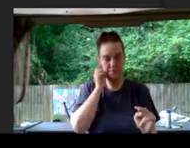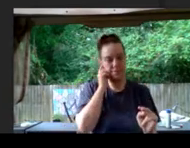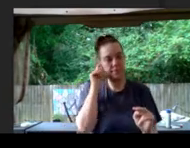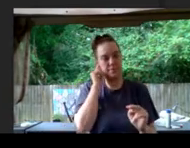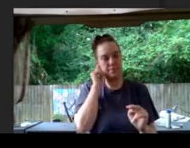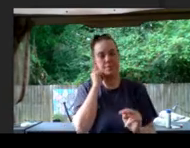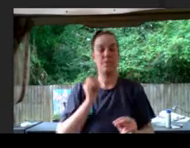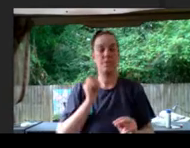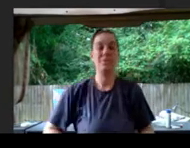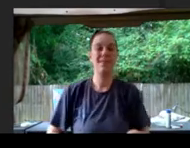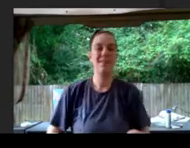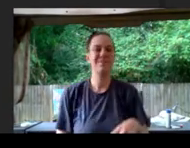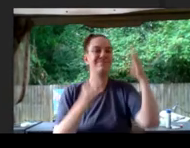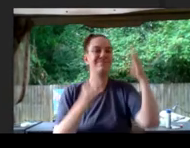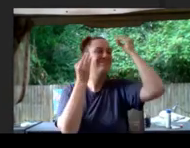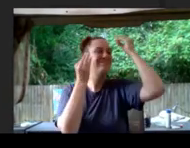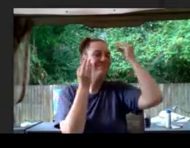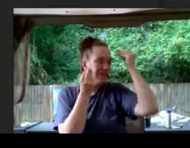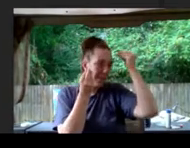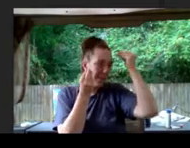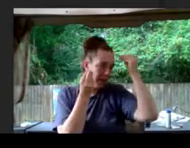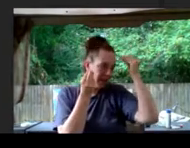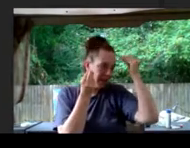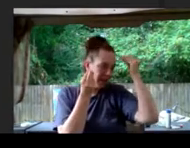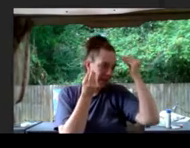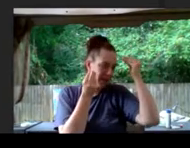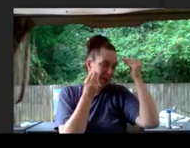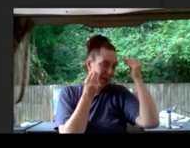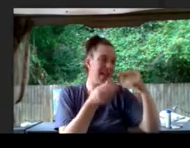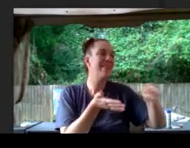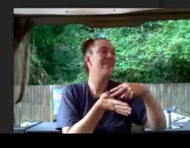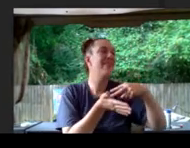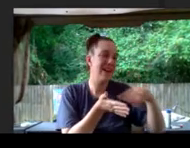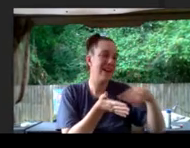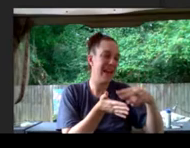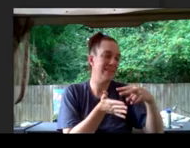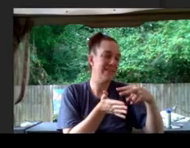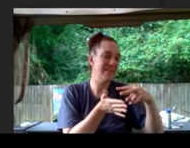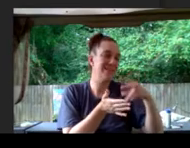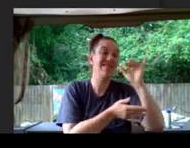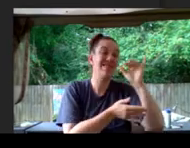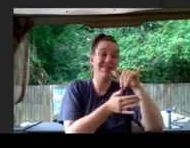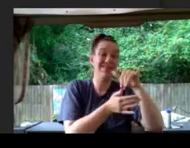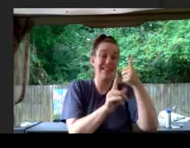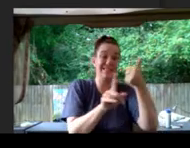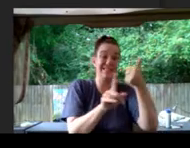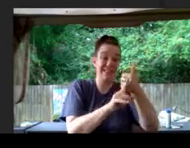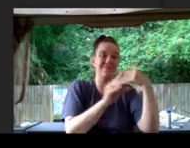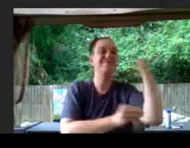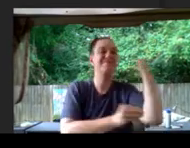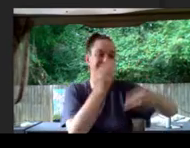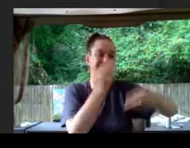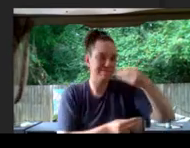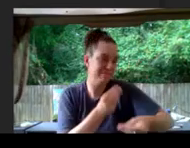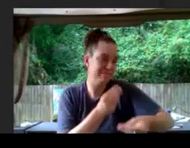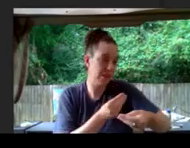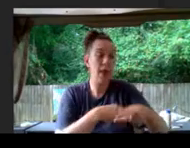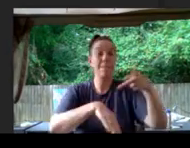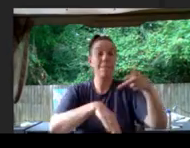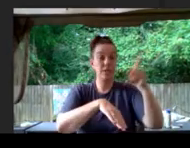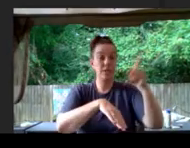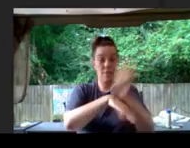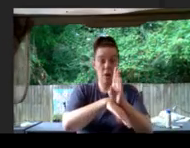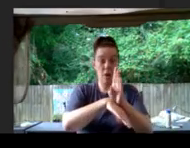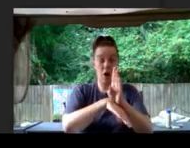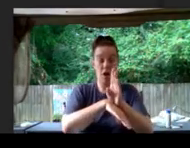Think about it, guys, said Holly. The dance is a tradition. Barkin's great-grandfather